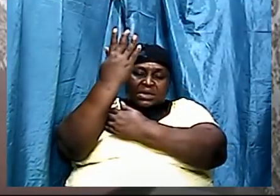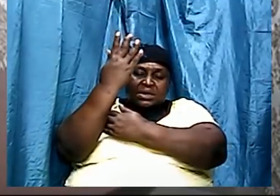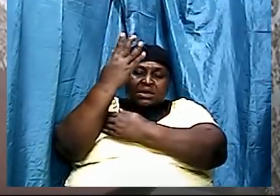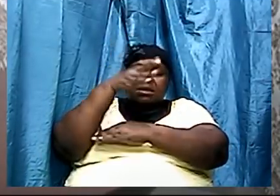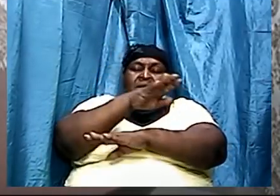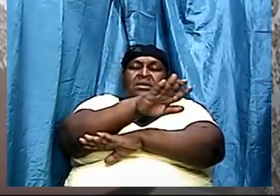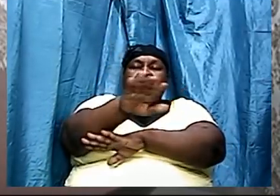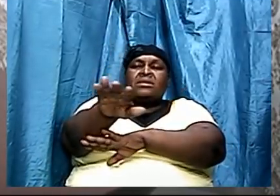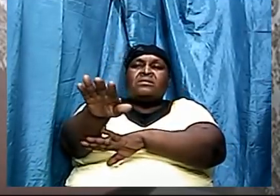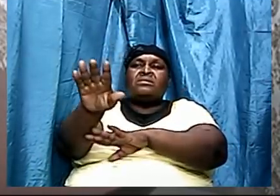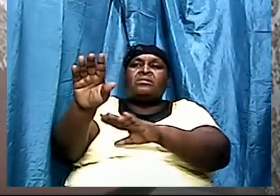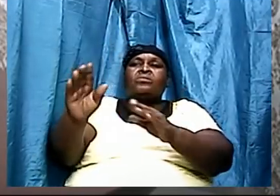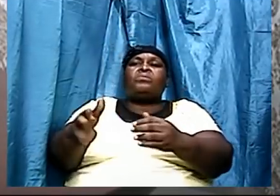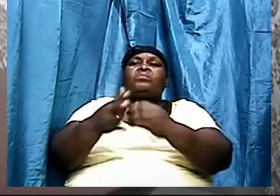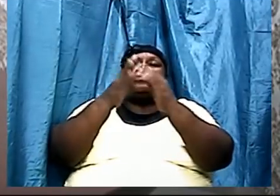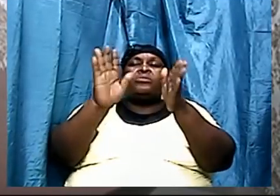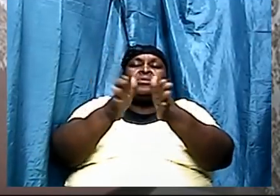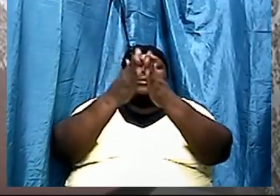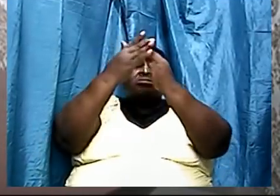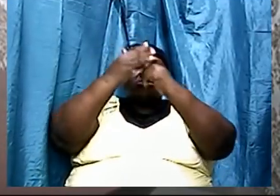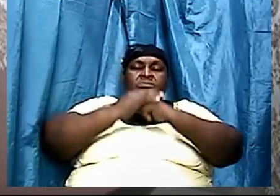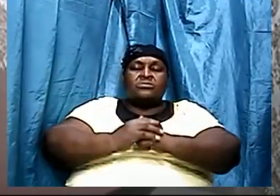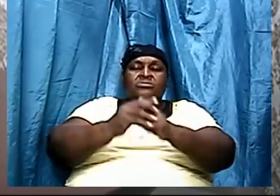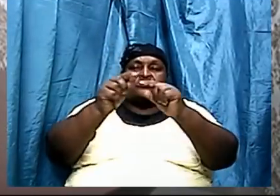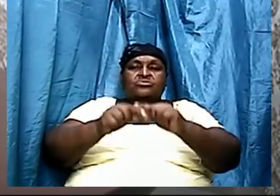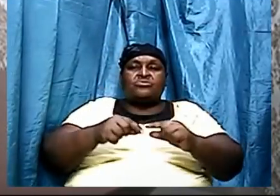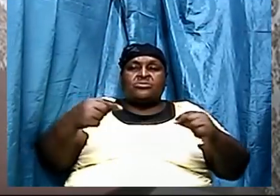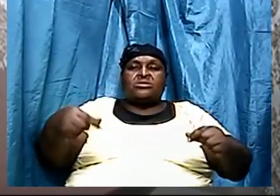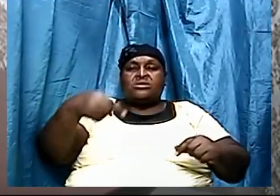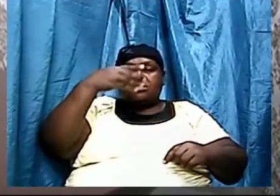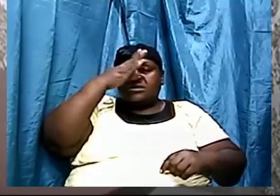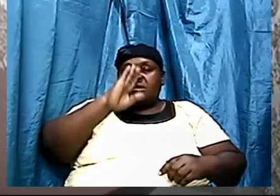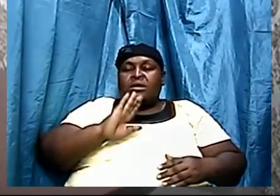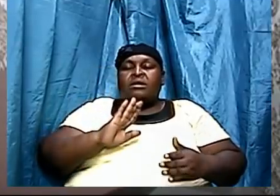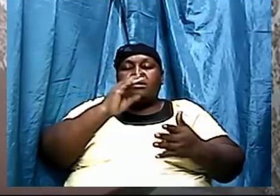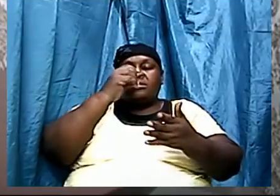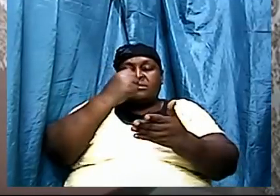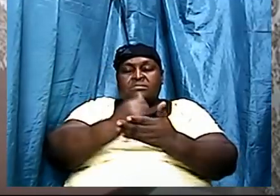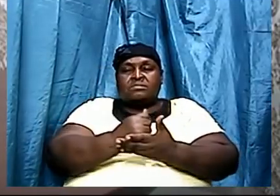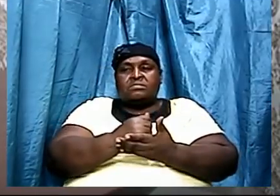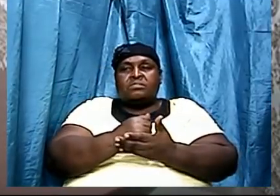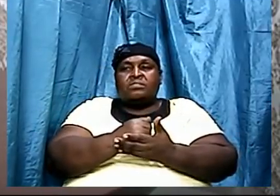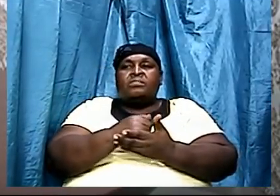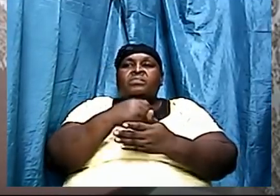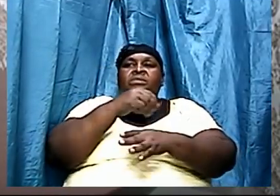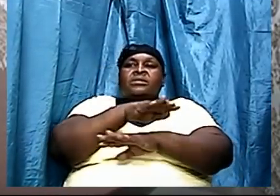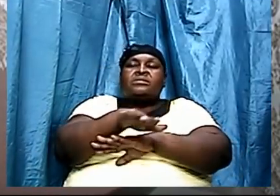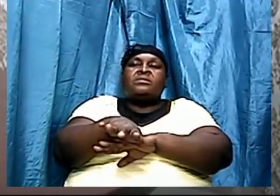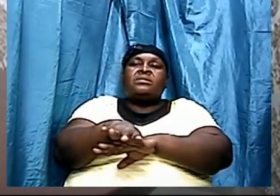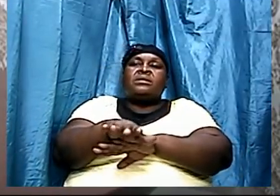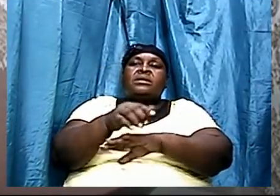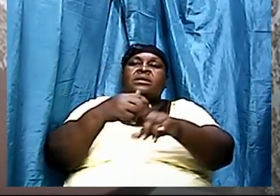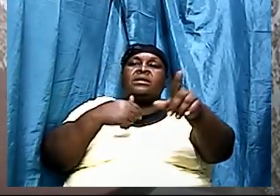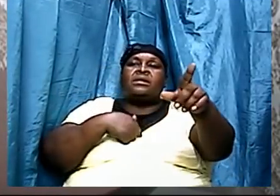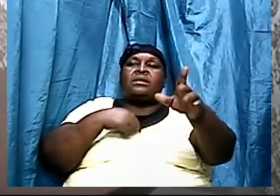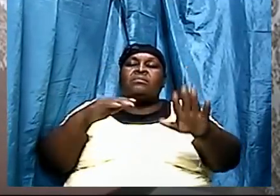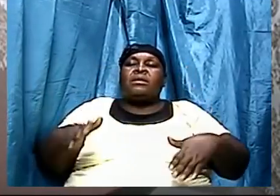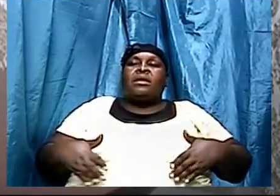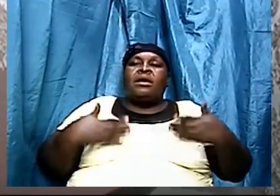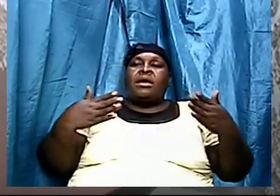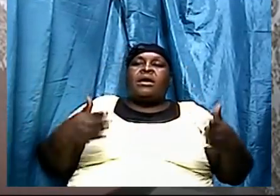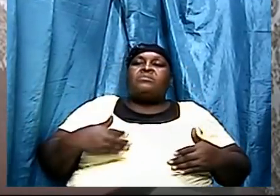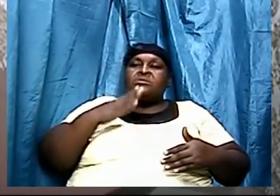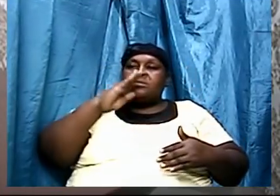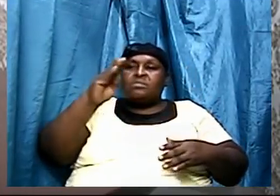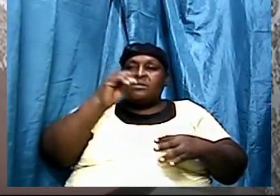praise and worship our great God, the God of heaven and earth. Amen. Tonight, I am happy to be in